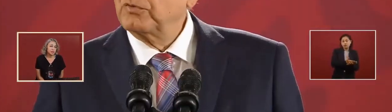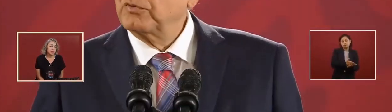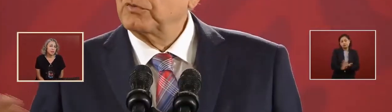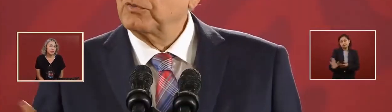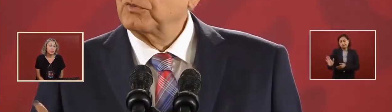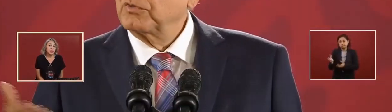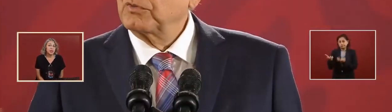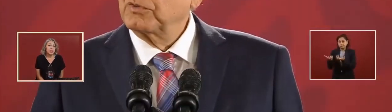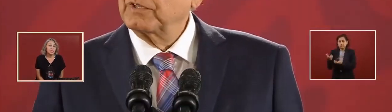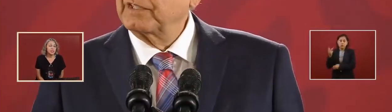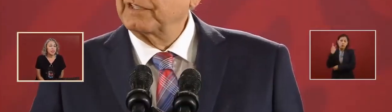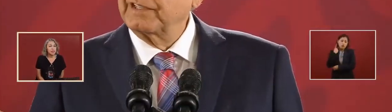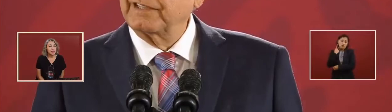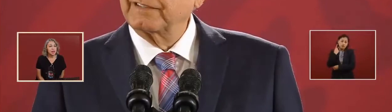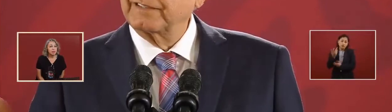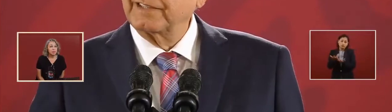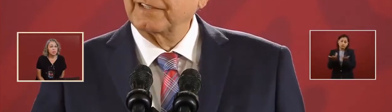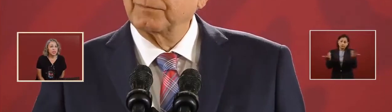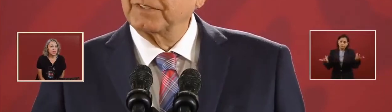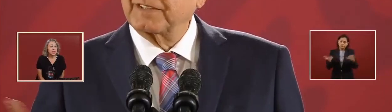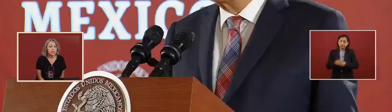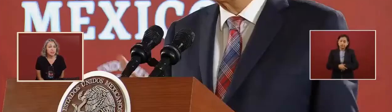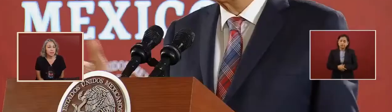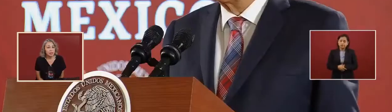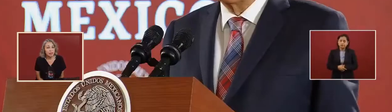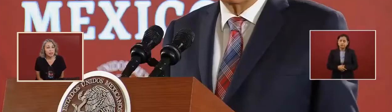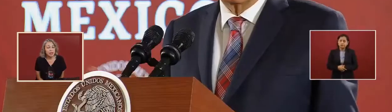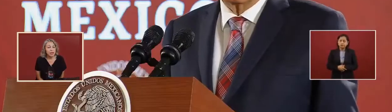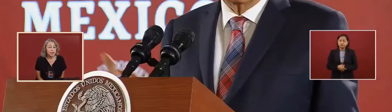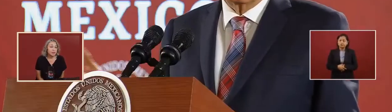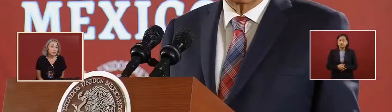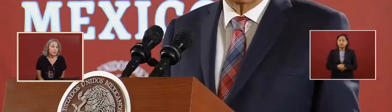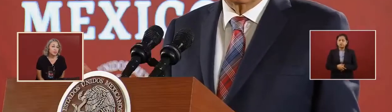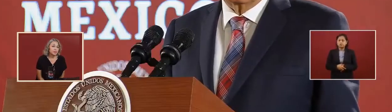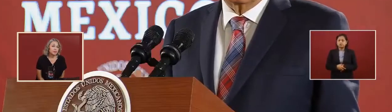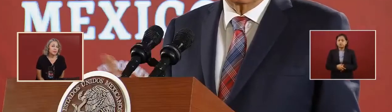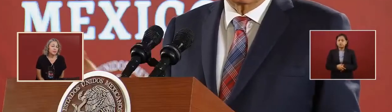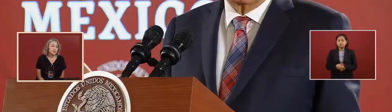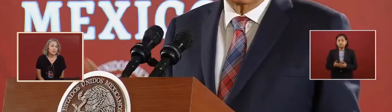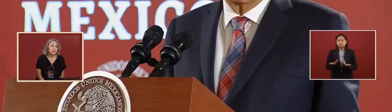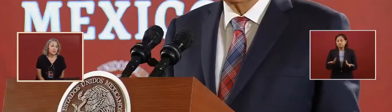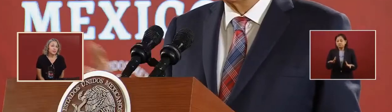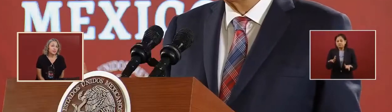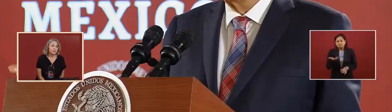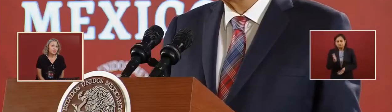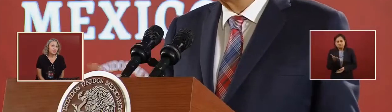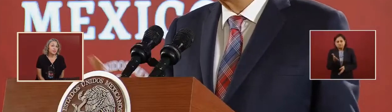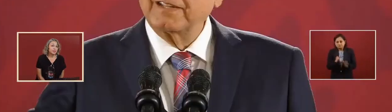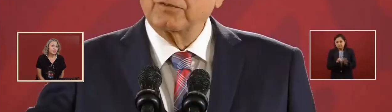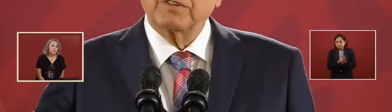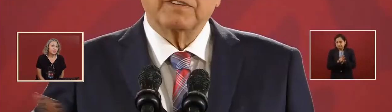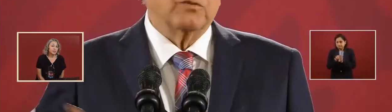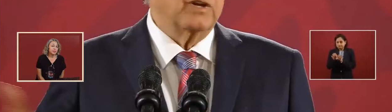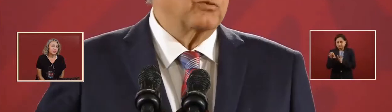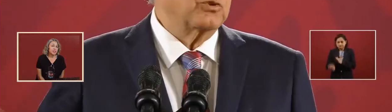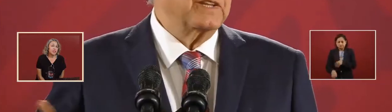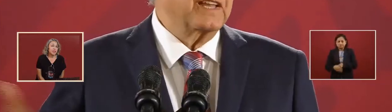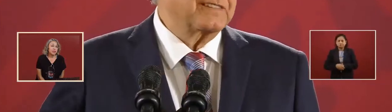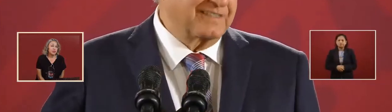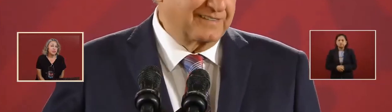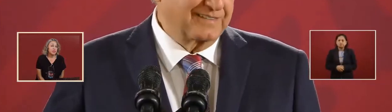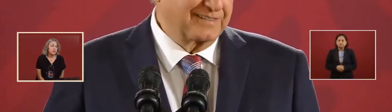mixing delinquency with authority.